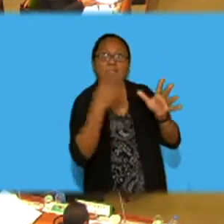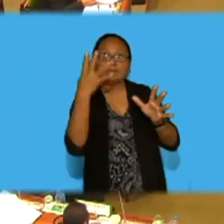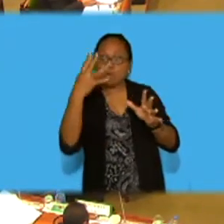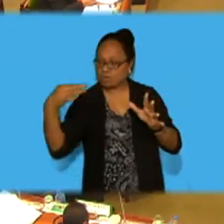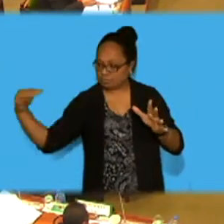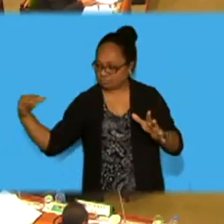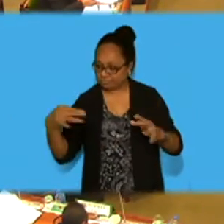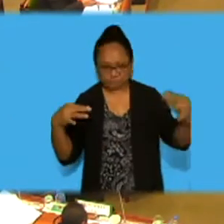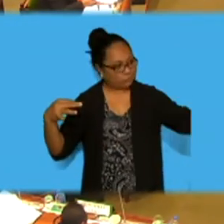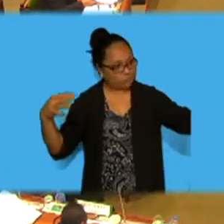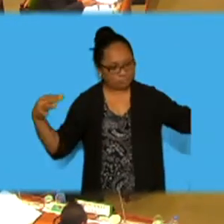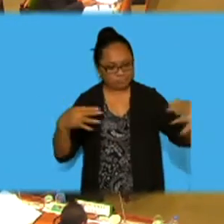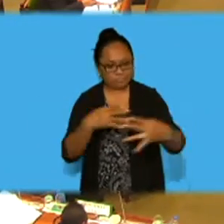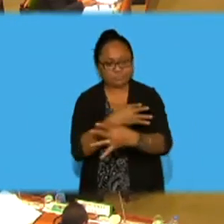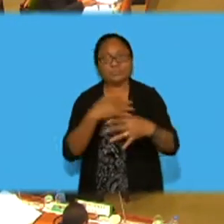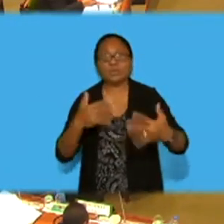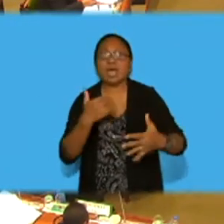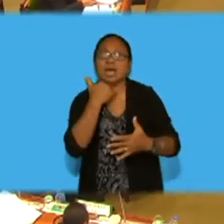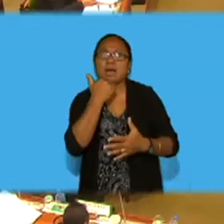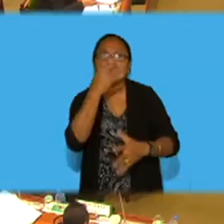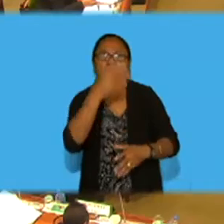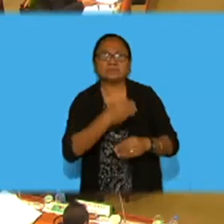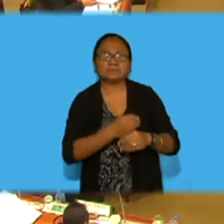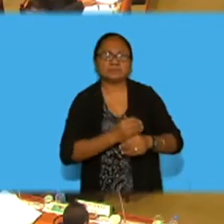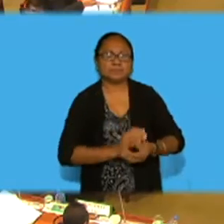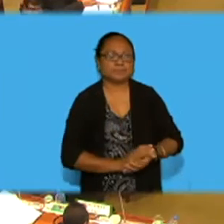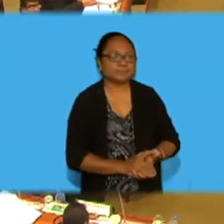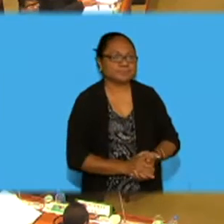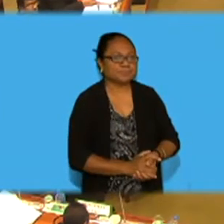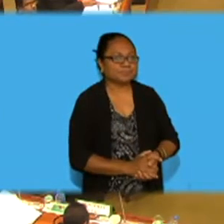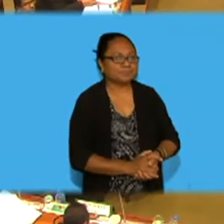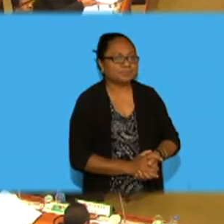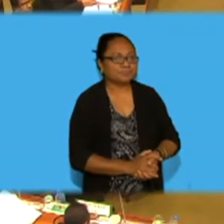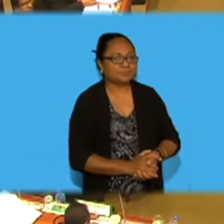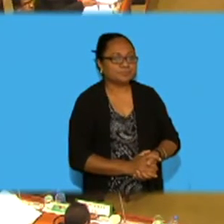Local Government, Housing, Environment, Infrastructure and Transport. Do have the floor?